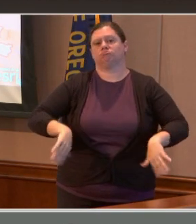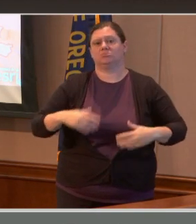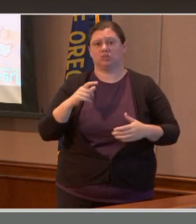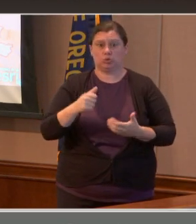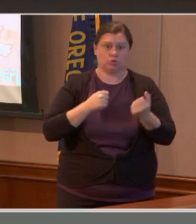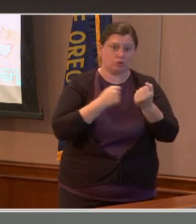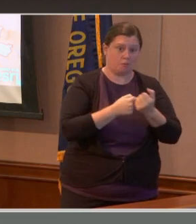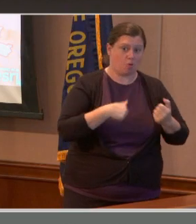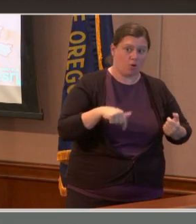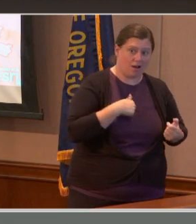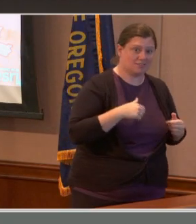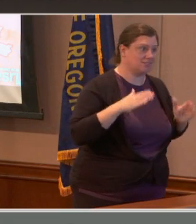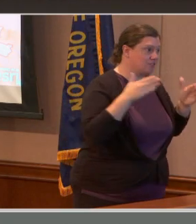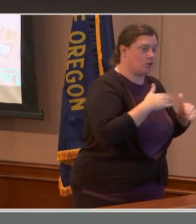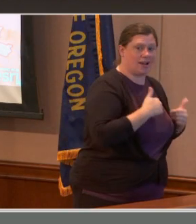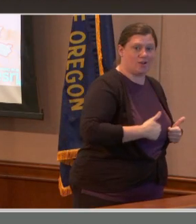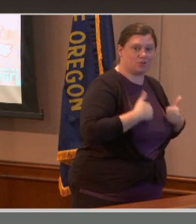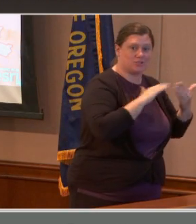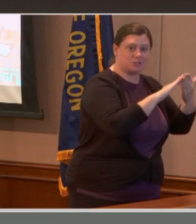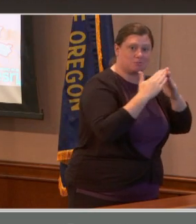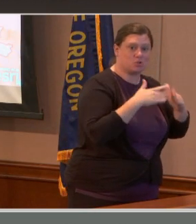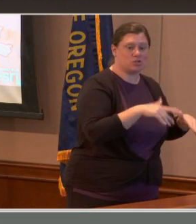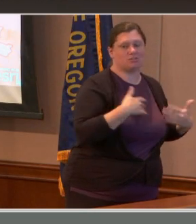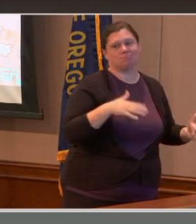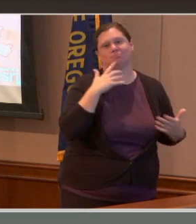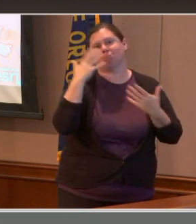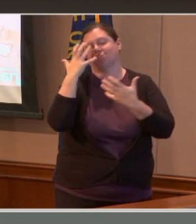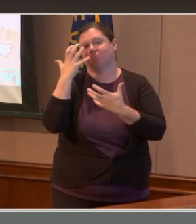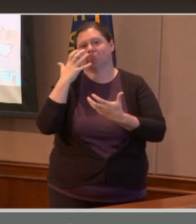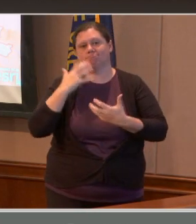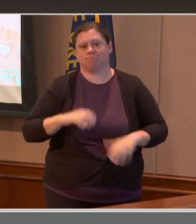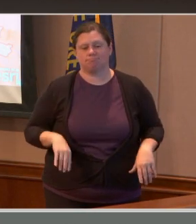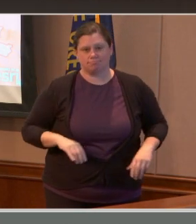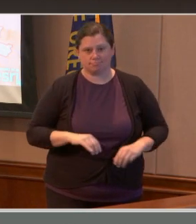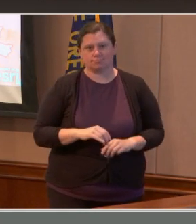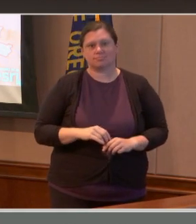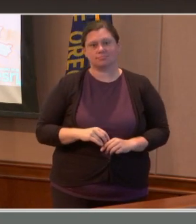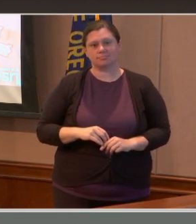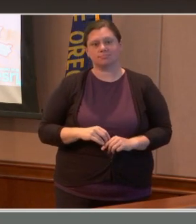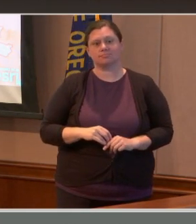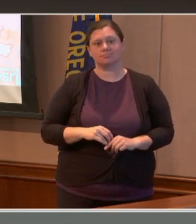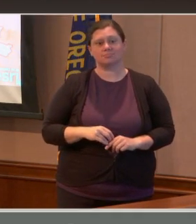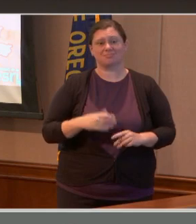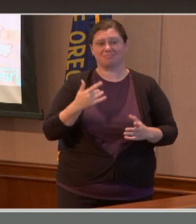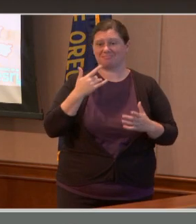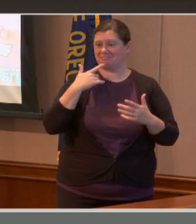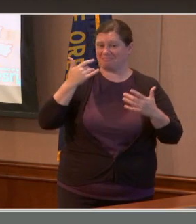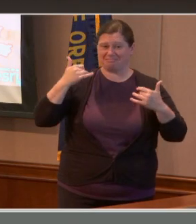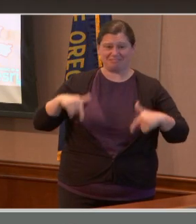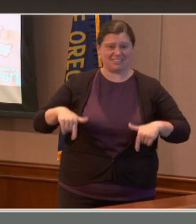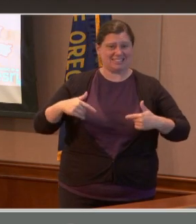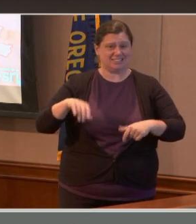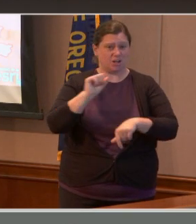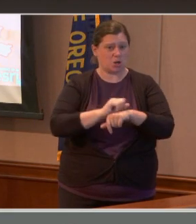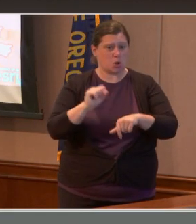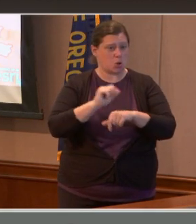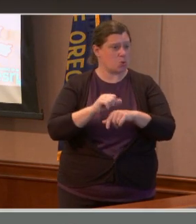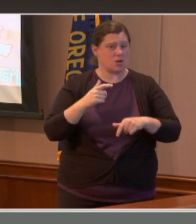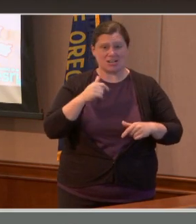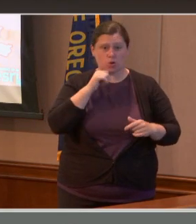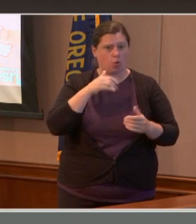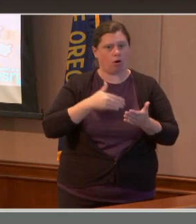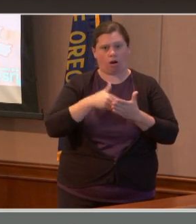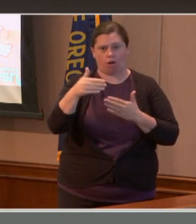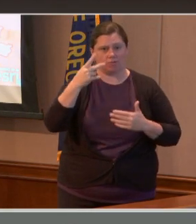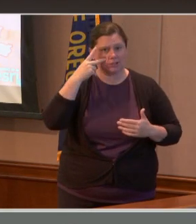has truly, truly been remarkable. This is teamwork that we don't see often and without this teamwork, we would not